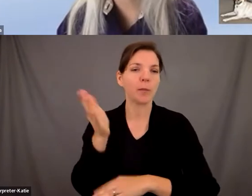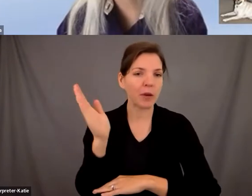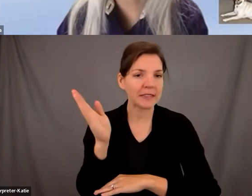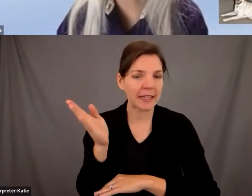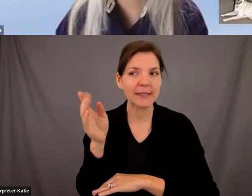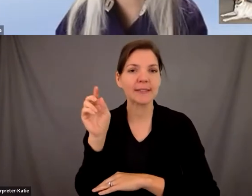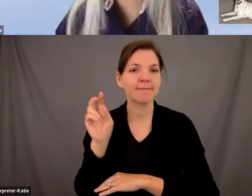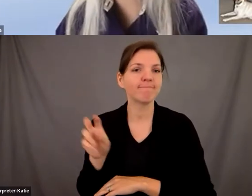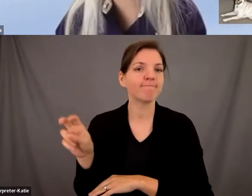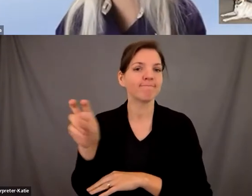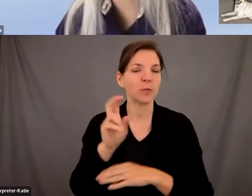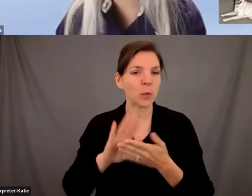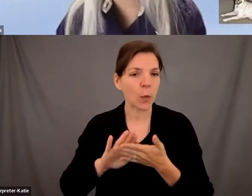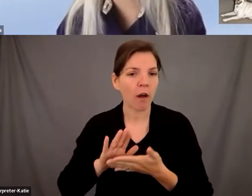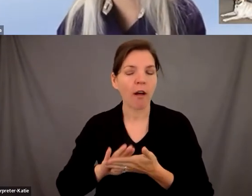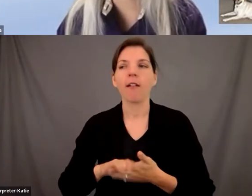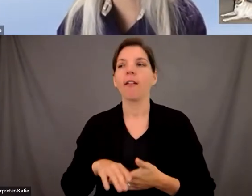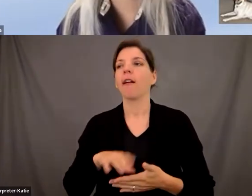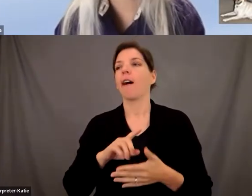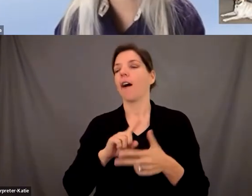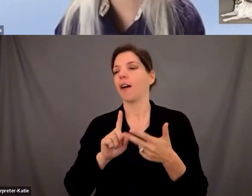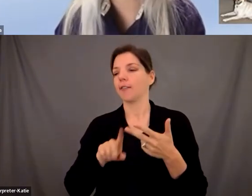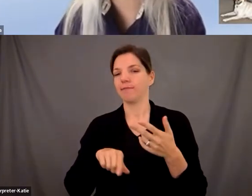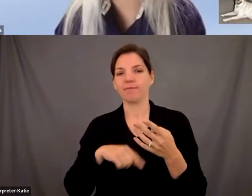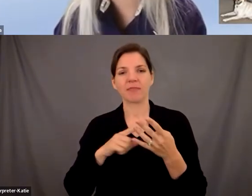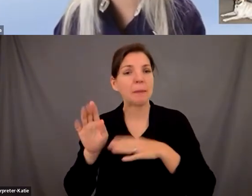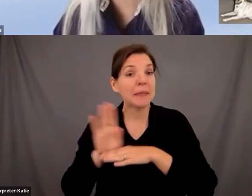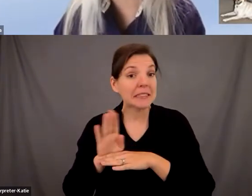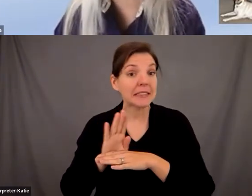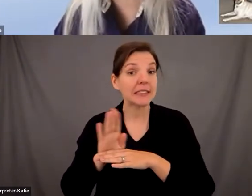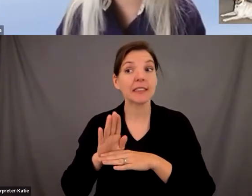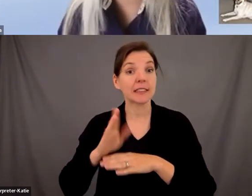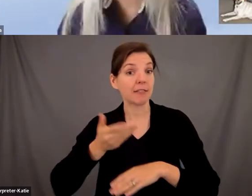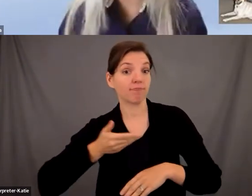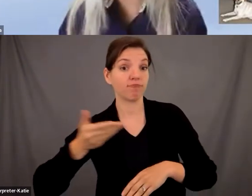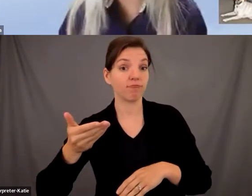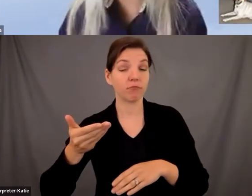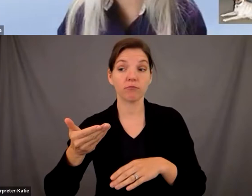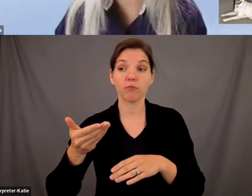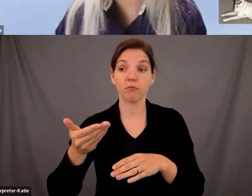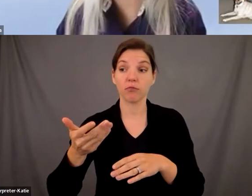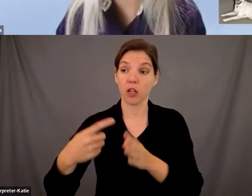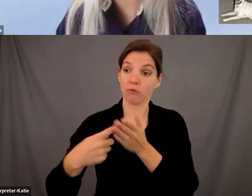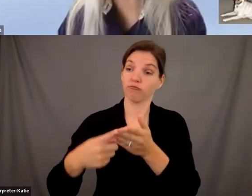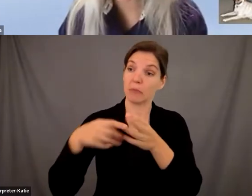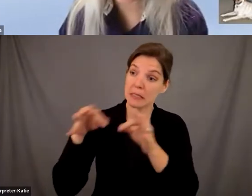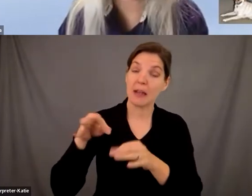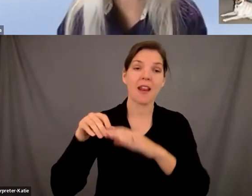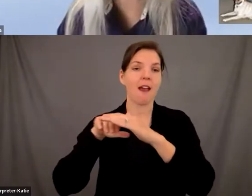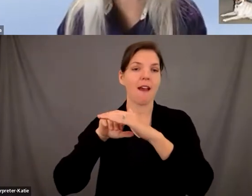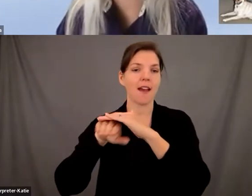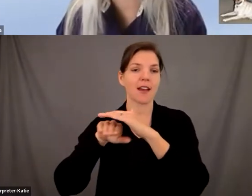for civic groups we also do for many businesses have asked us to come in and talk about access um